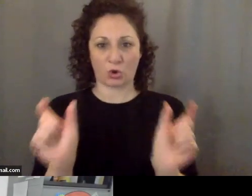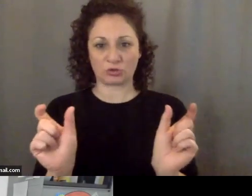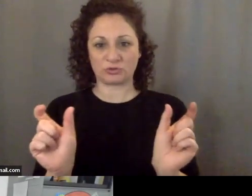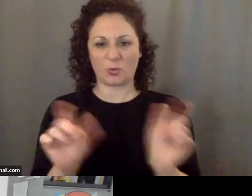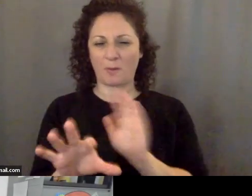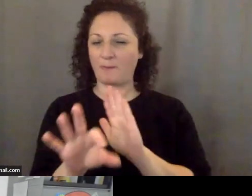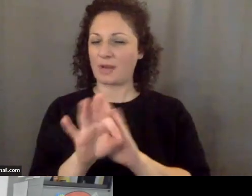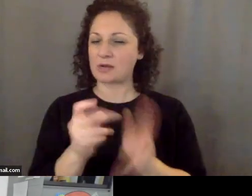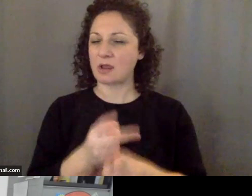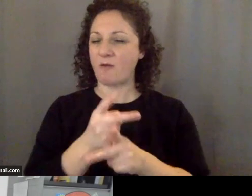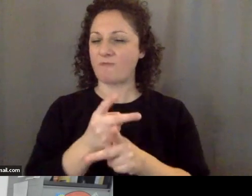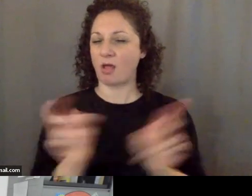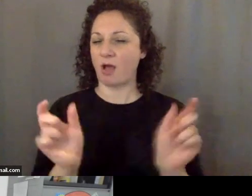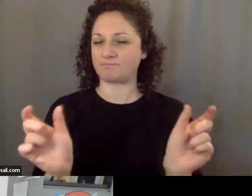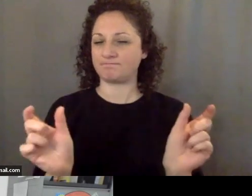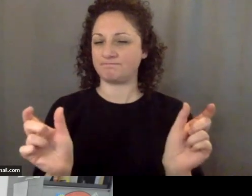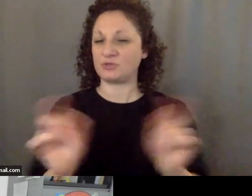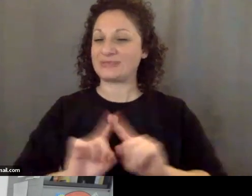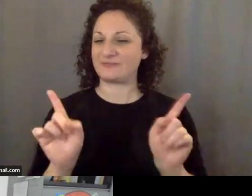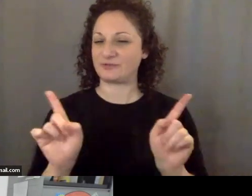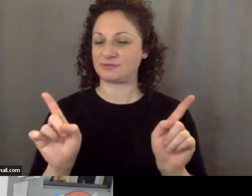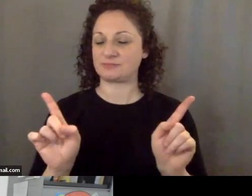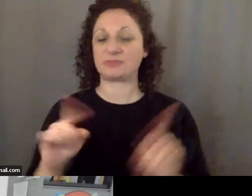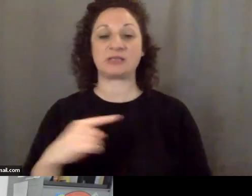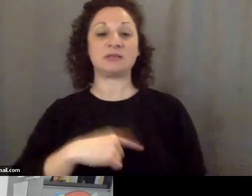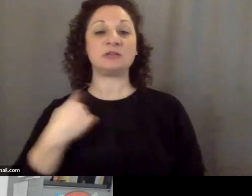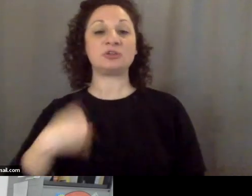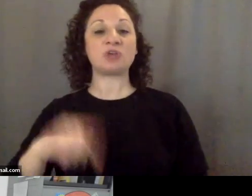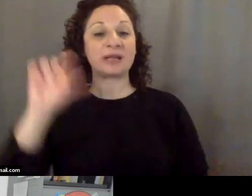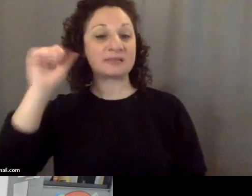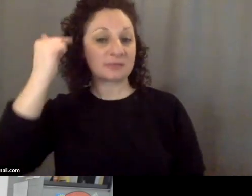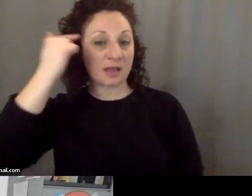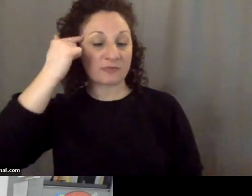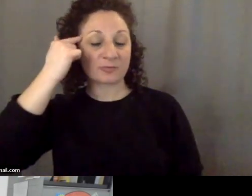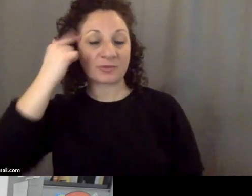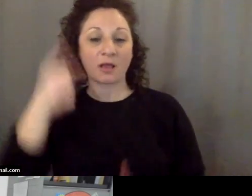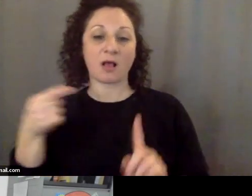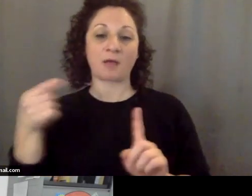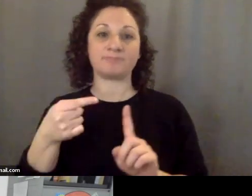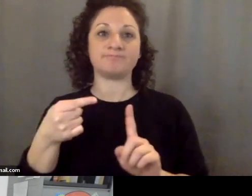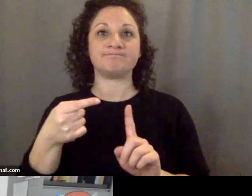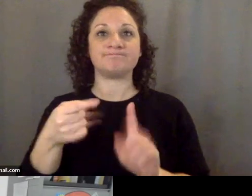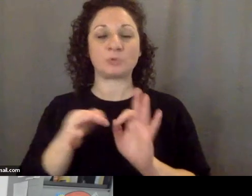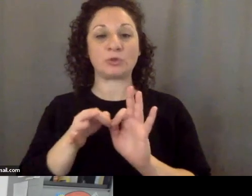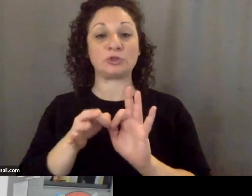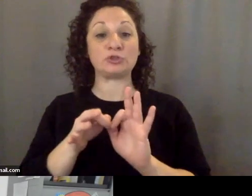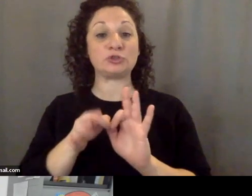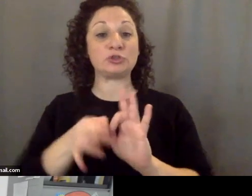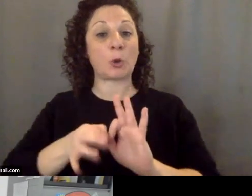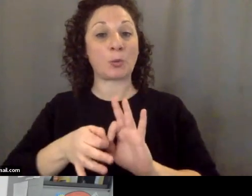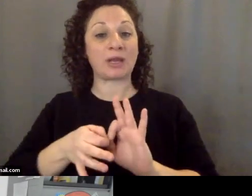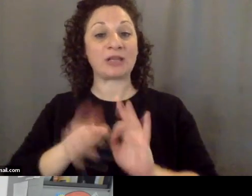now the Chinese government has sought to interpret the United States